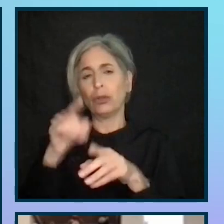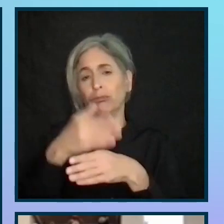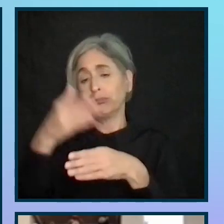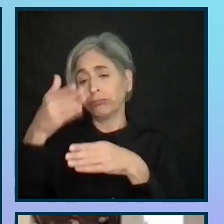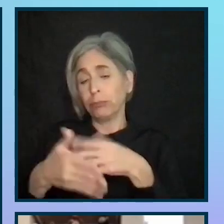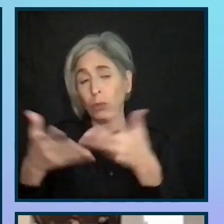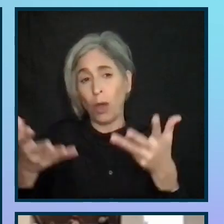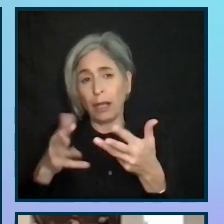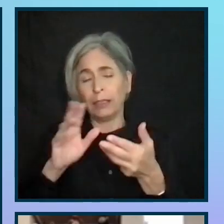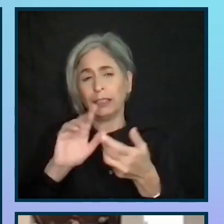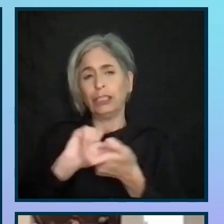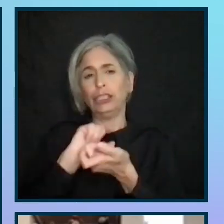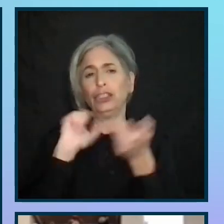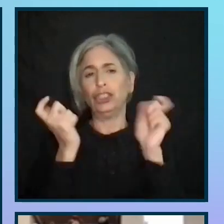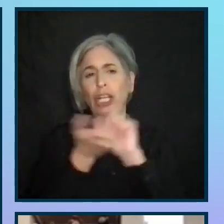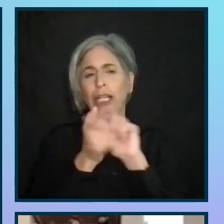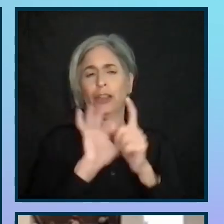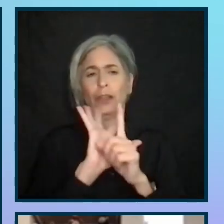organisation.